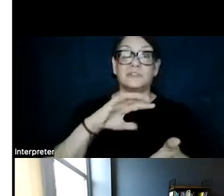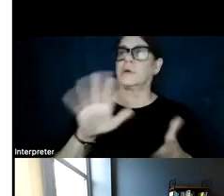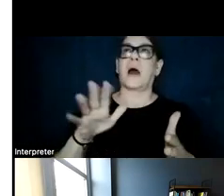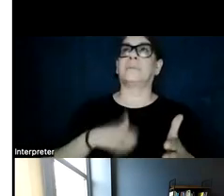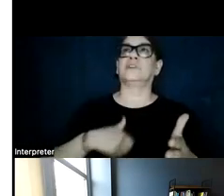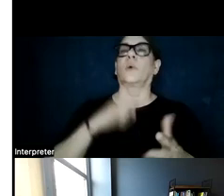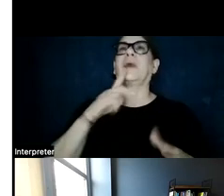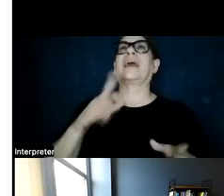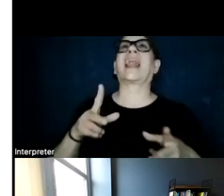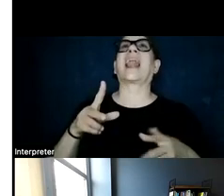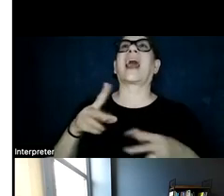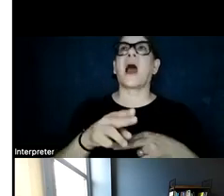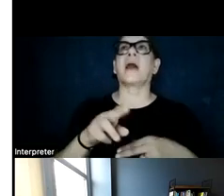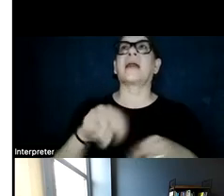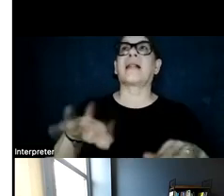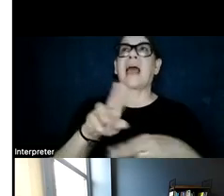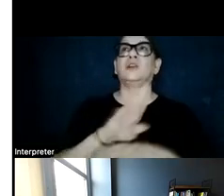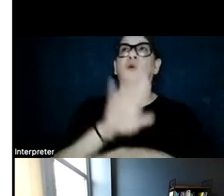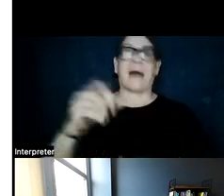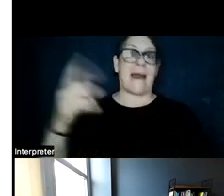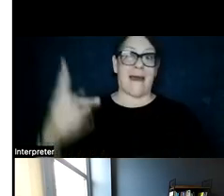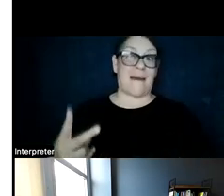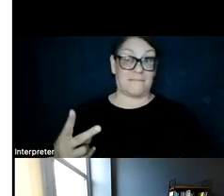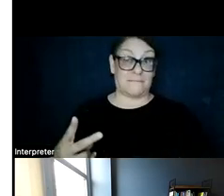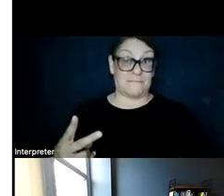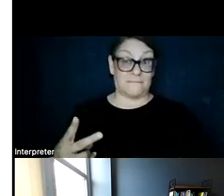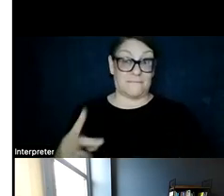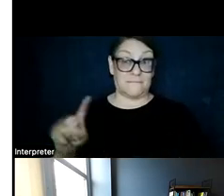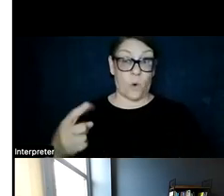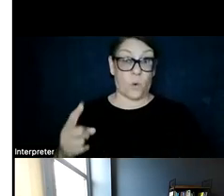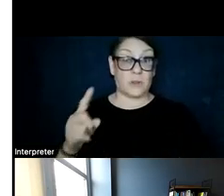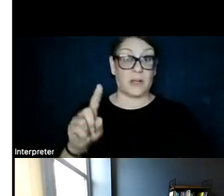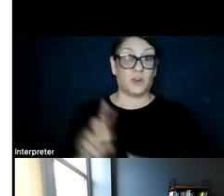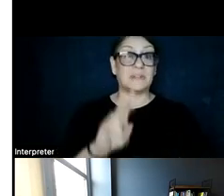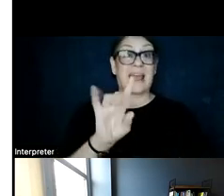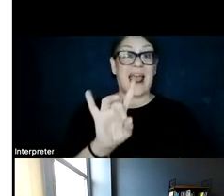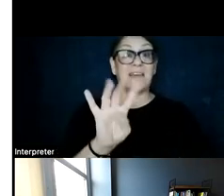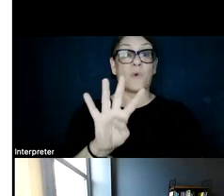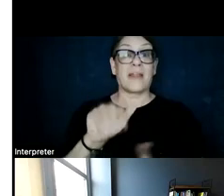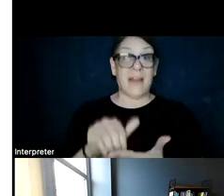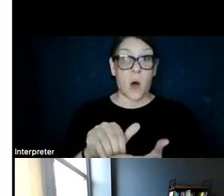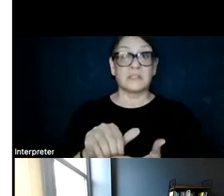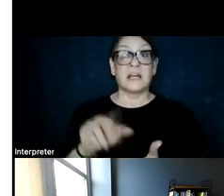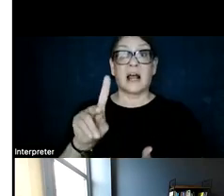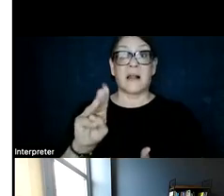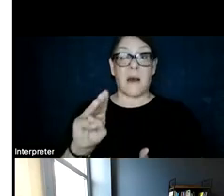land use required by half, getting to only 84,000 square kilometers. And that's because